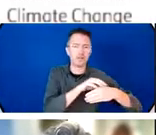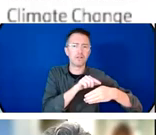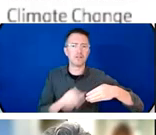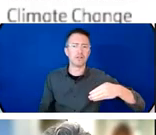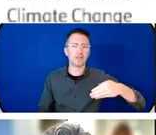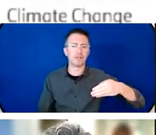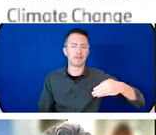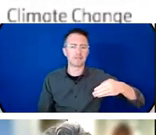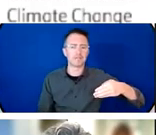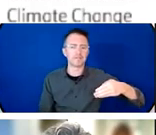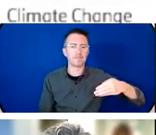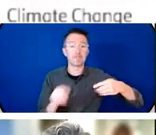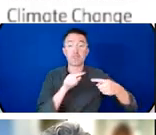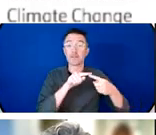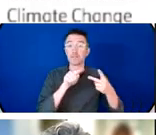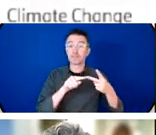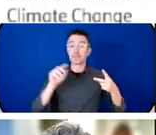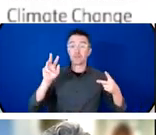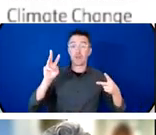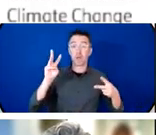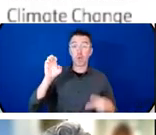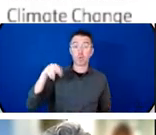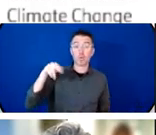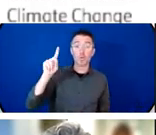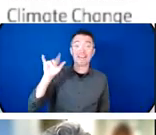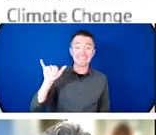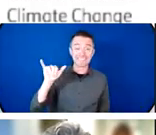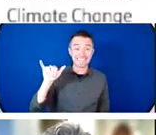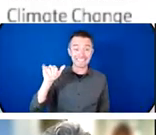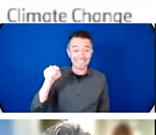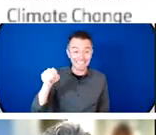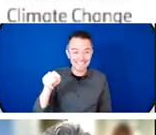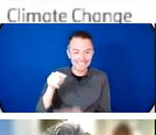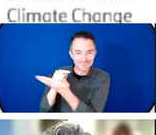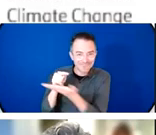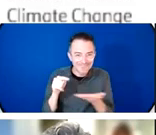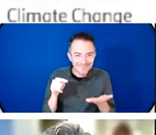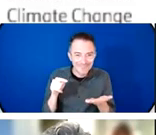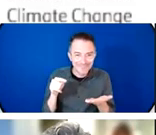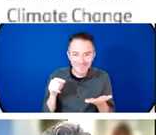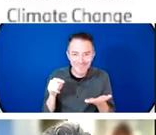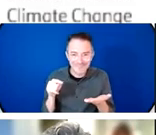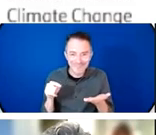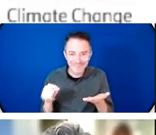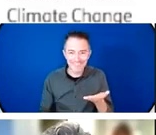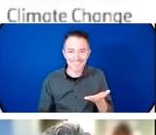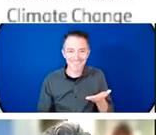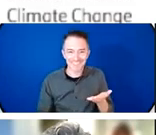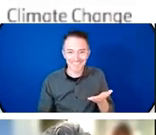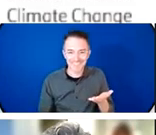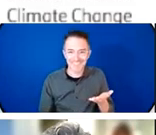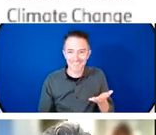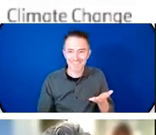is both essential and it is timely. In less than two weeks, the COP26 summit